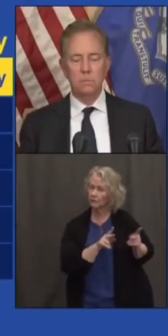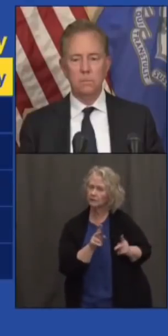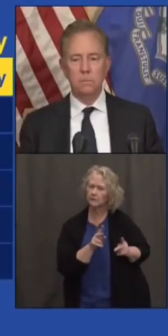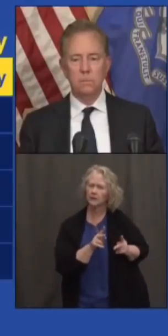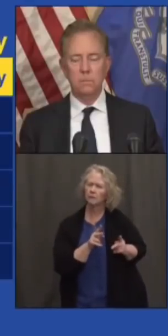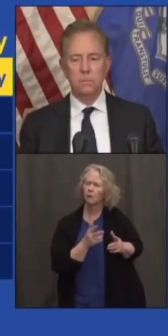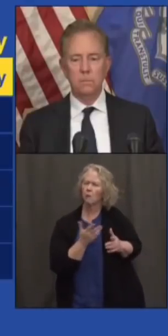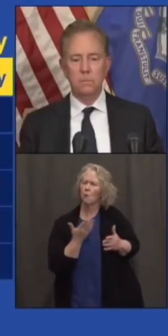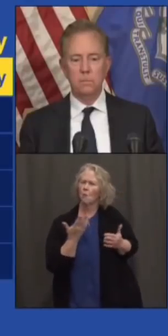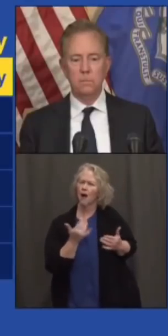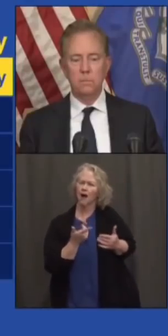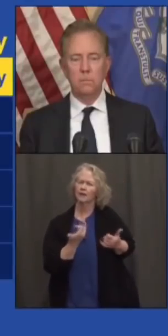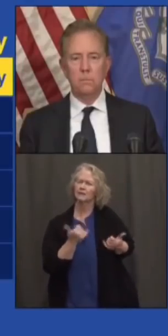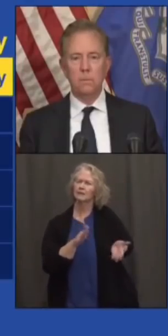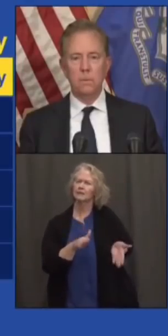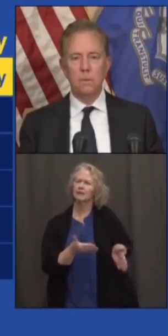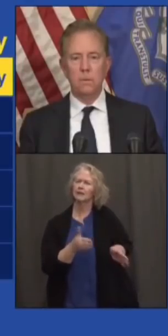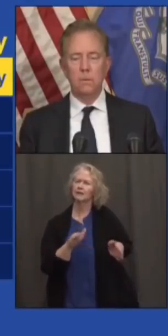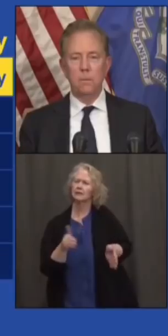are of these deaths?